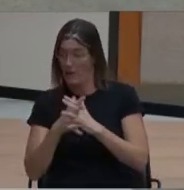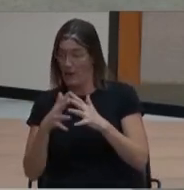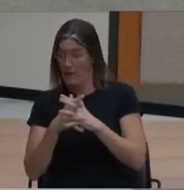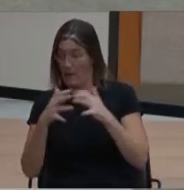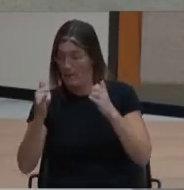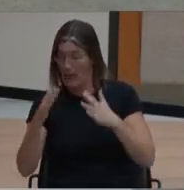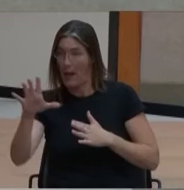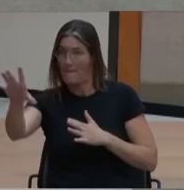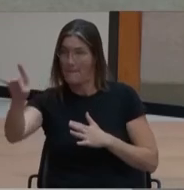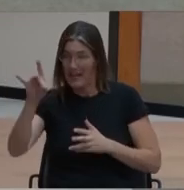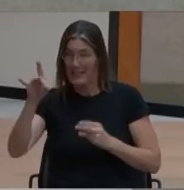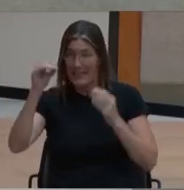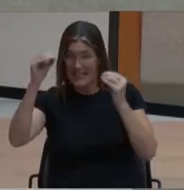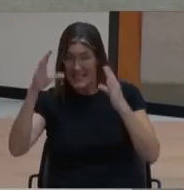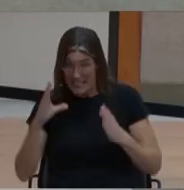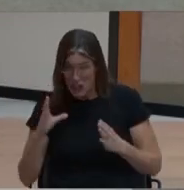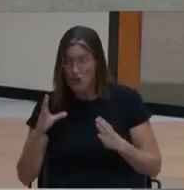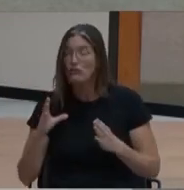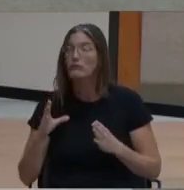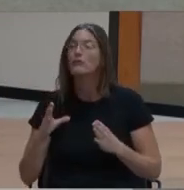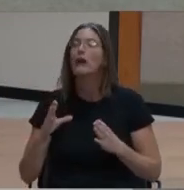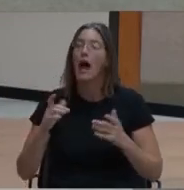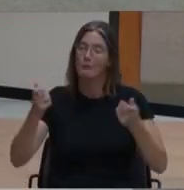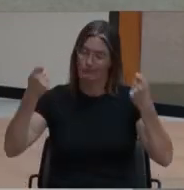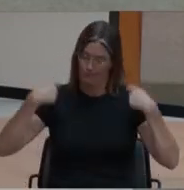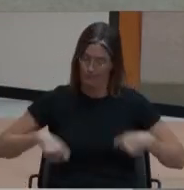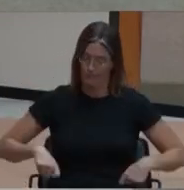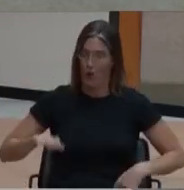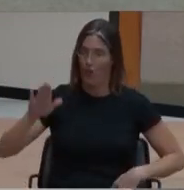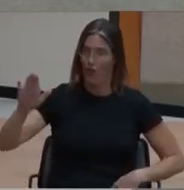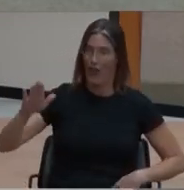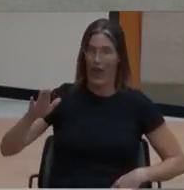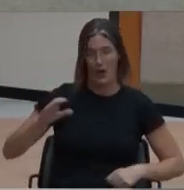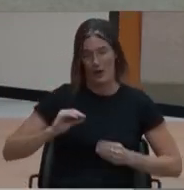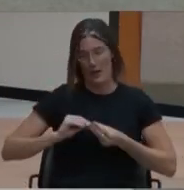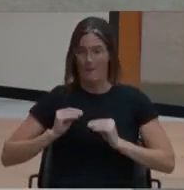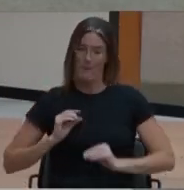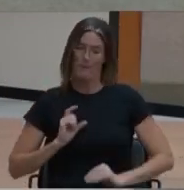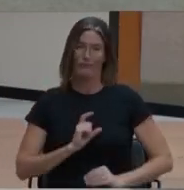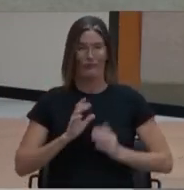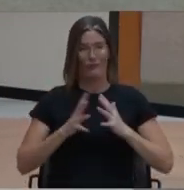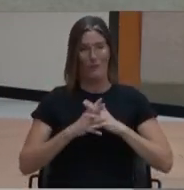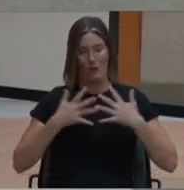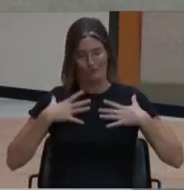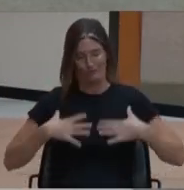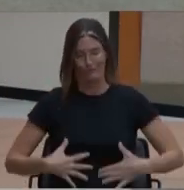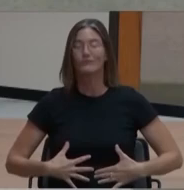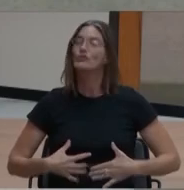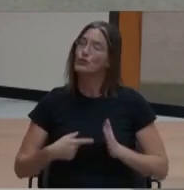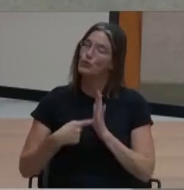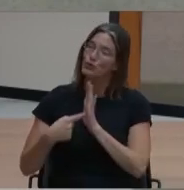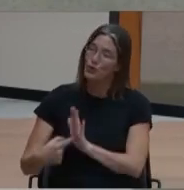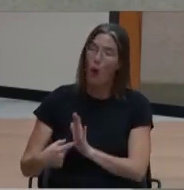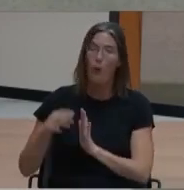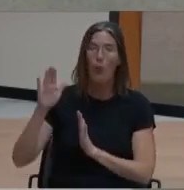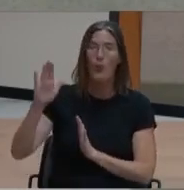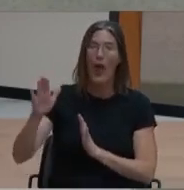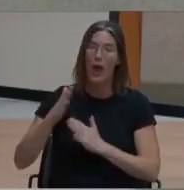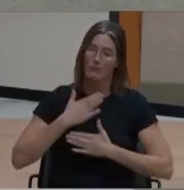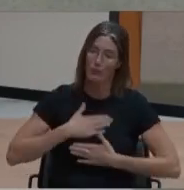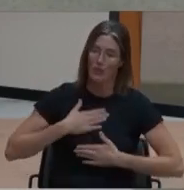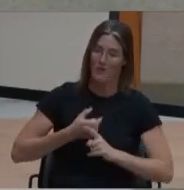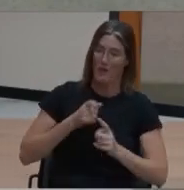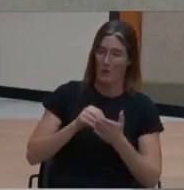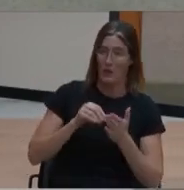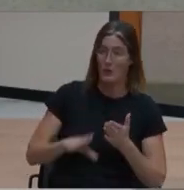jerseys as a way to show them appreciation for what they do for our students. At halftime, each teacher was announced. It was really